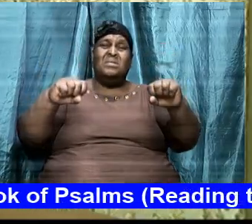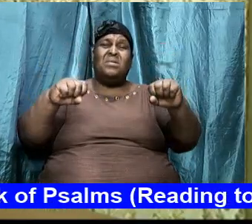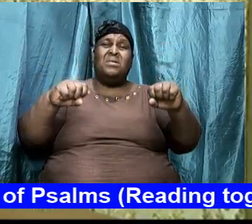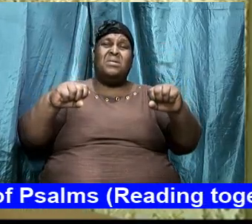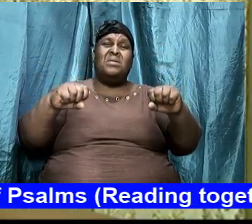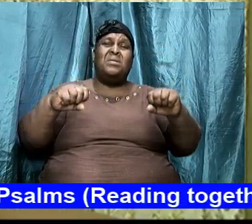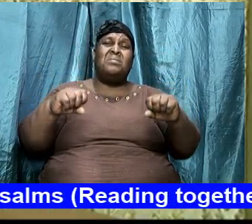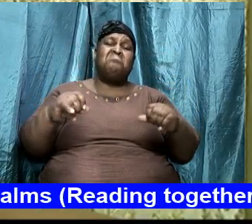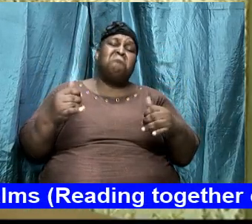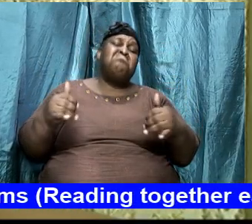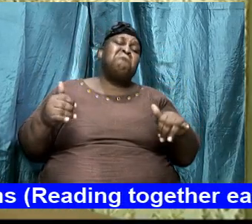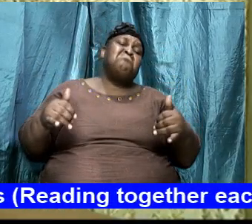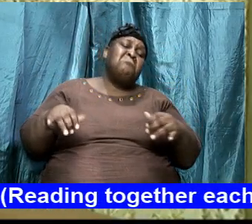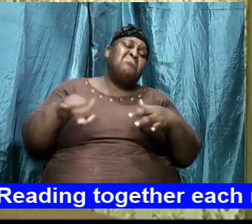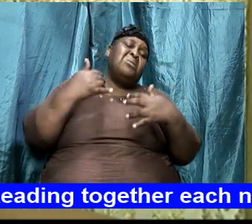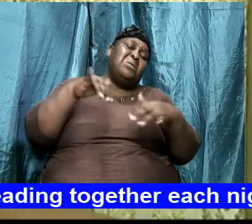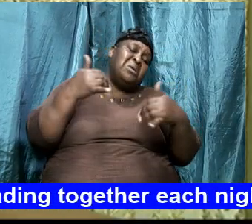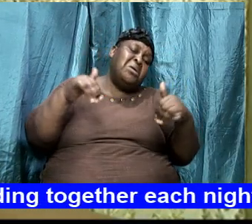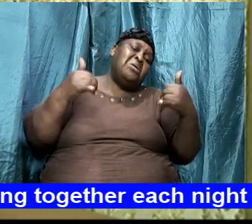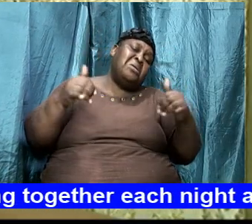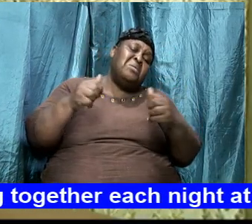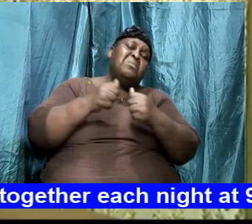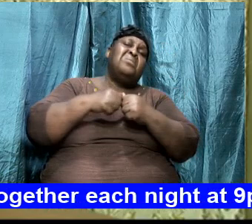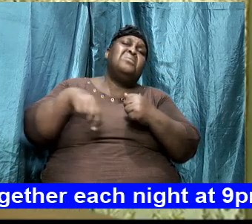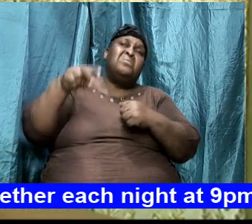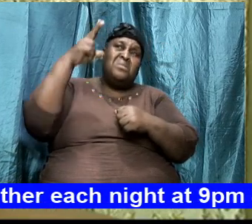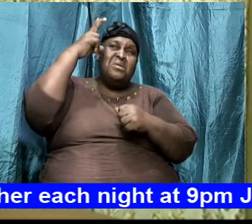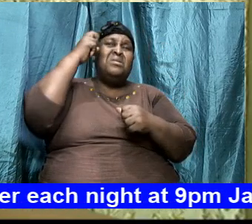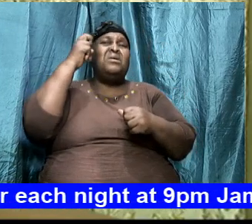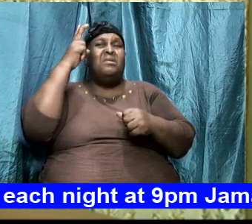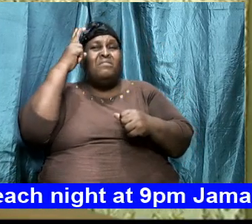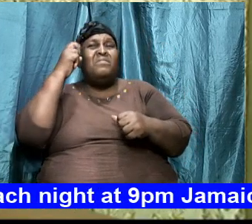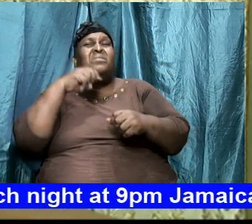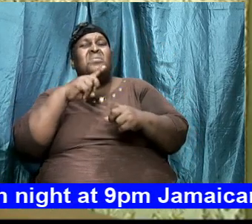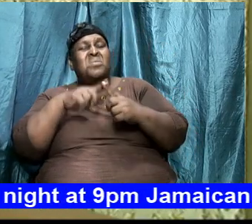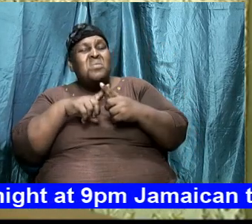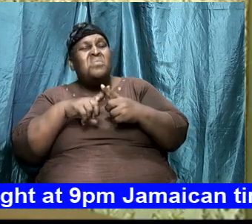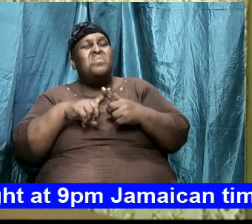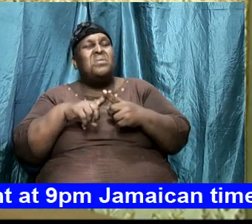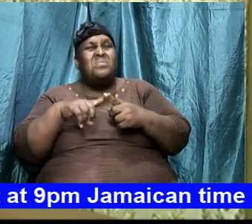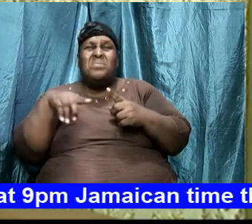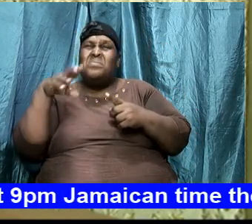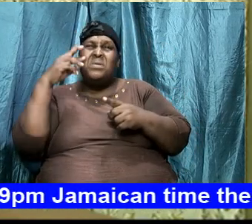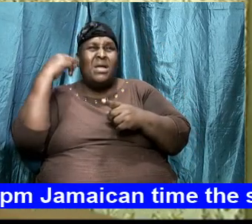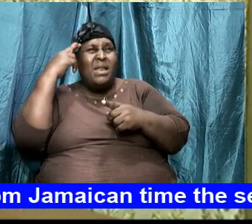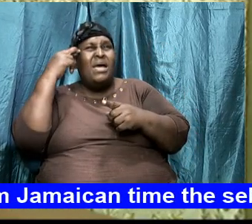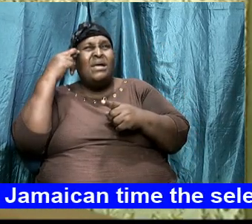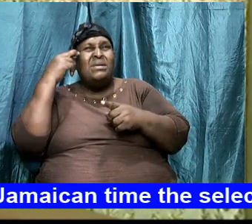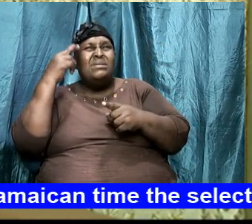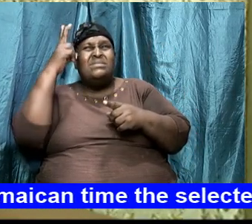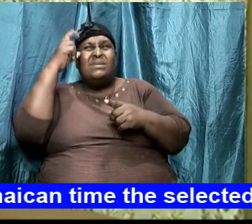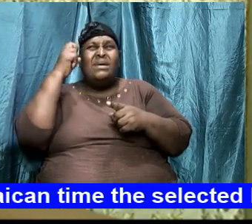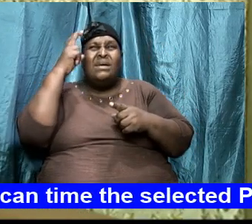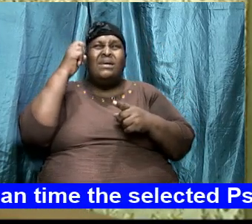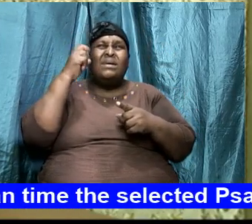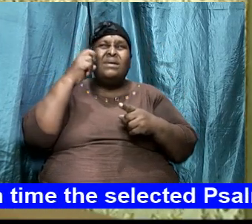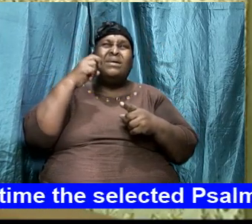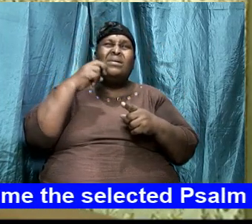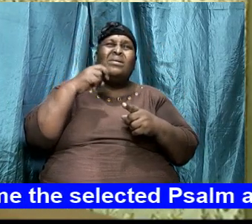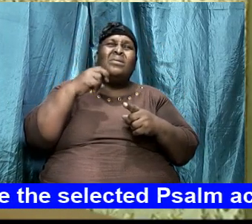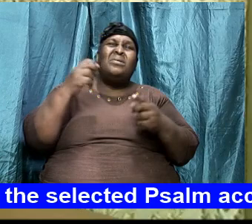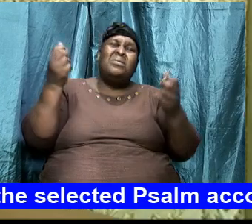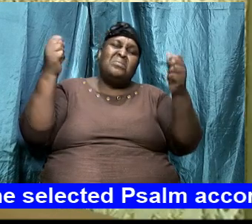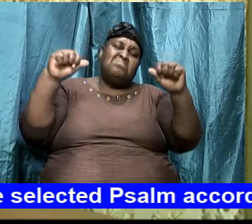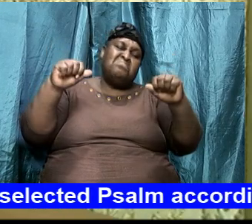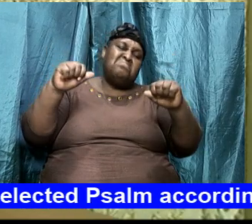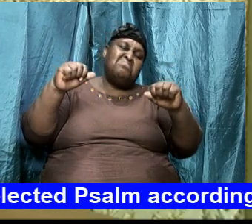dance with the adversary and then when we discover that that is the adversary we are going to be able to